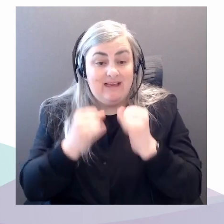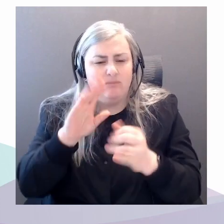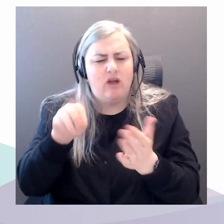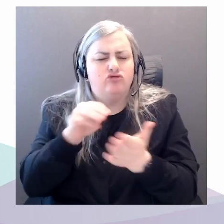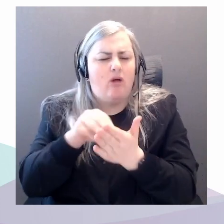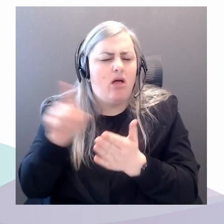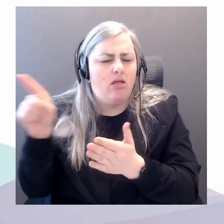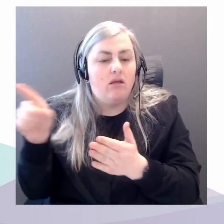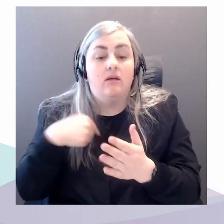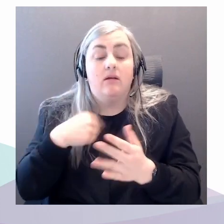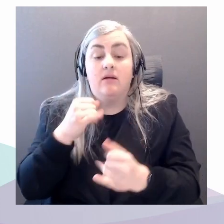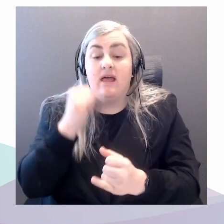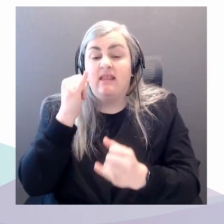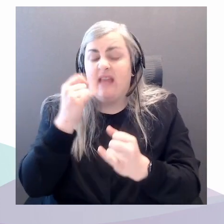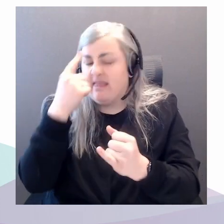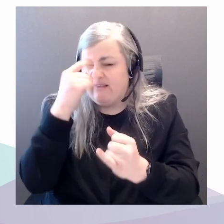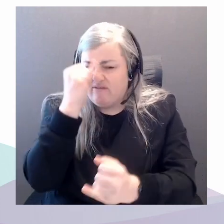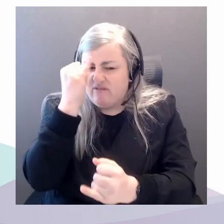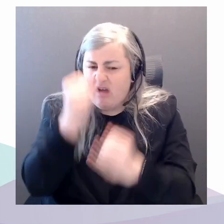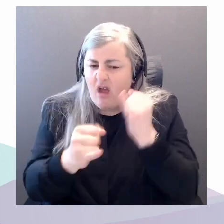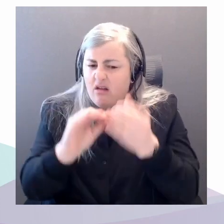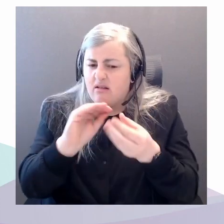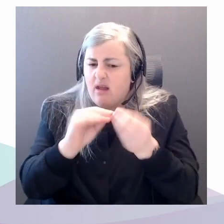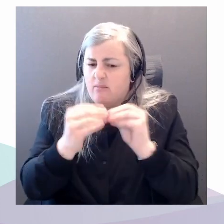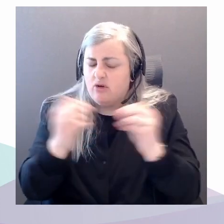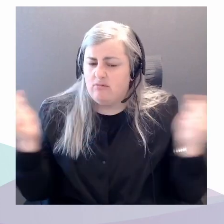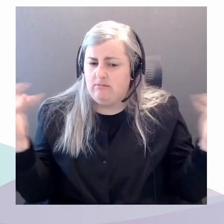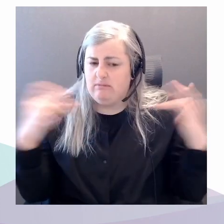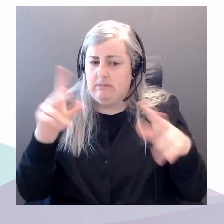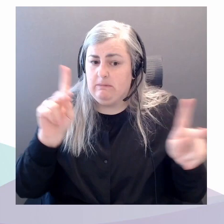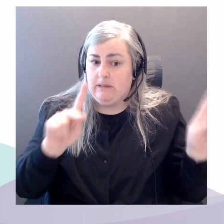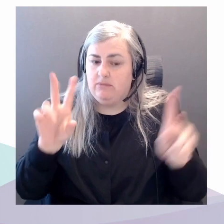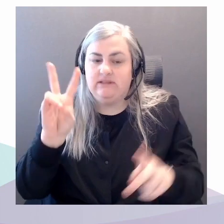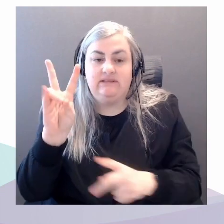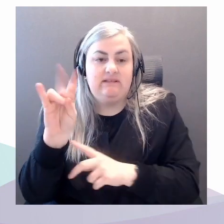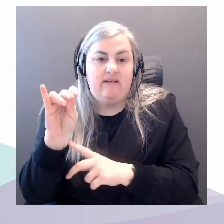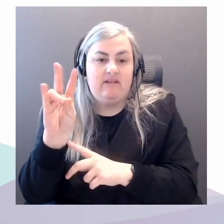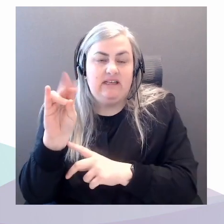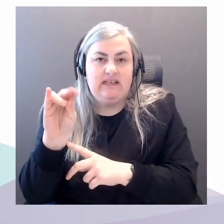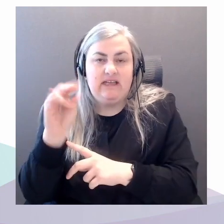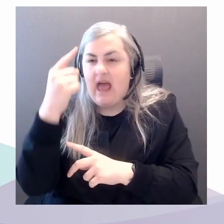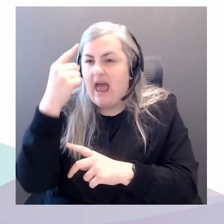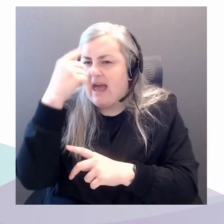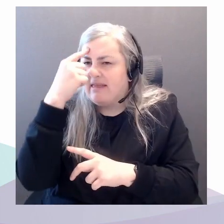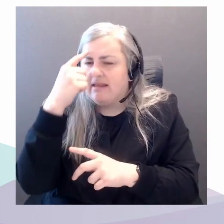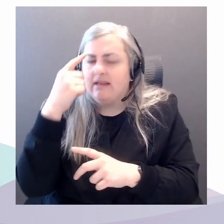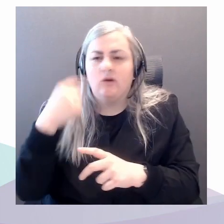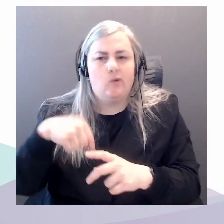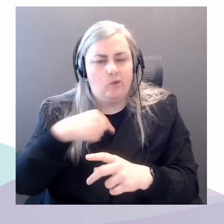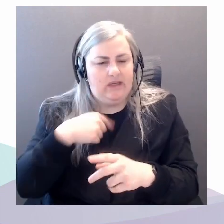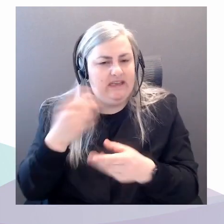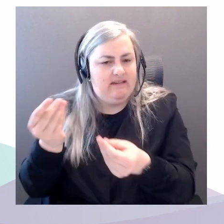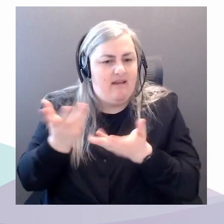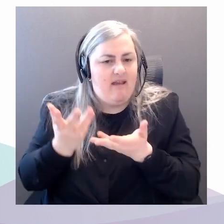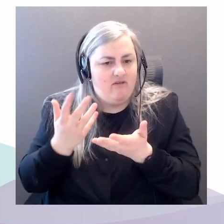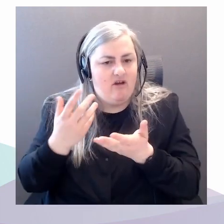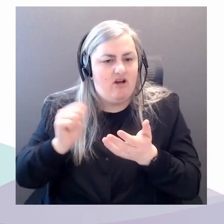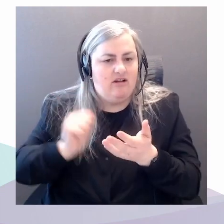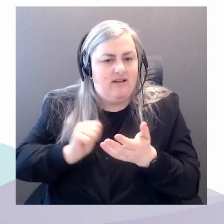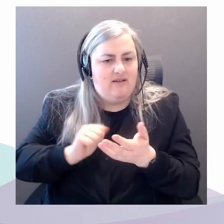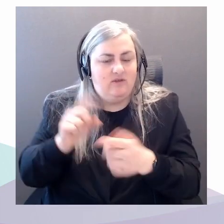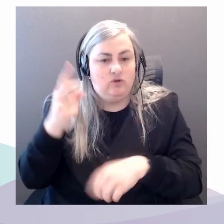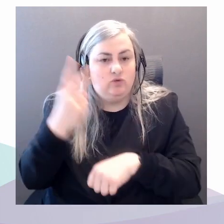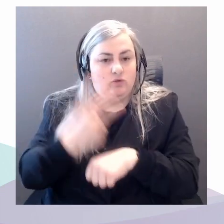And we gave ourselves only two days. I don't understand what we were thinking. And again, we were tasked with